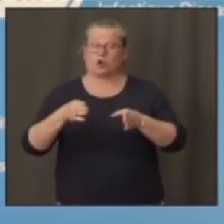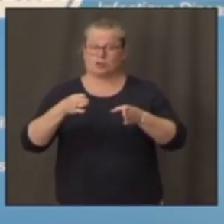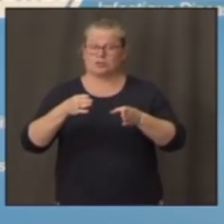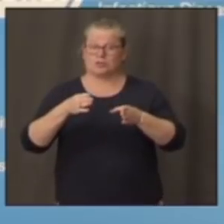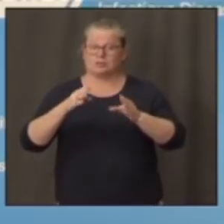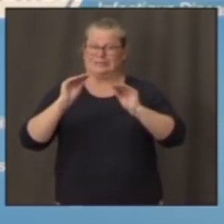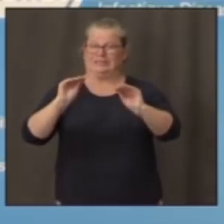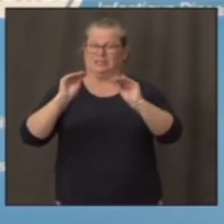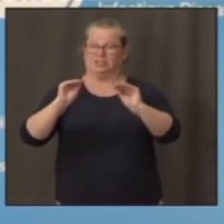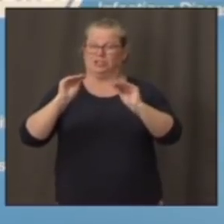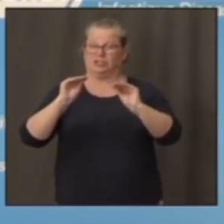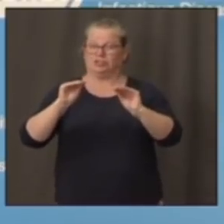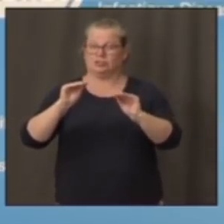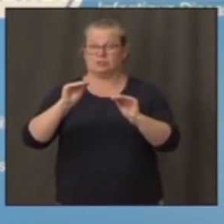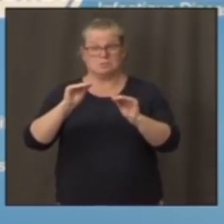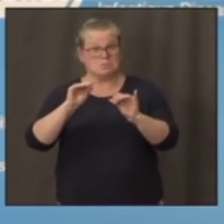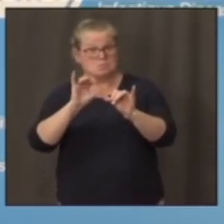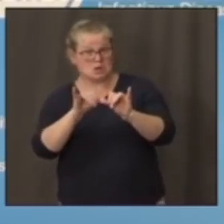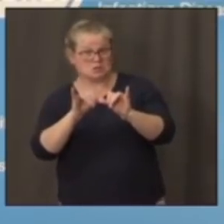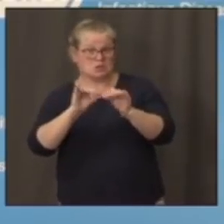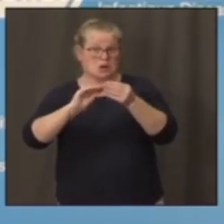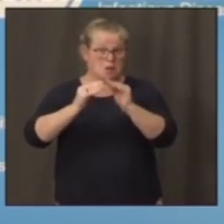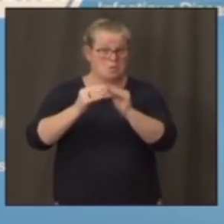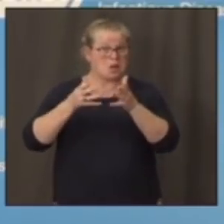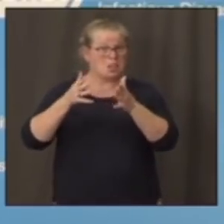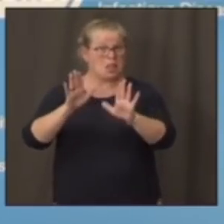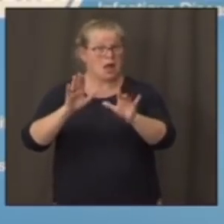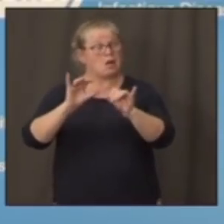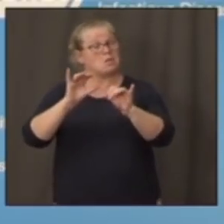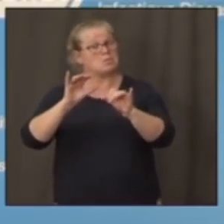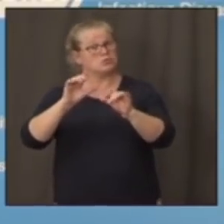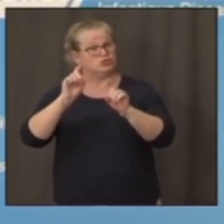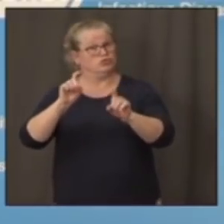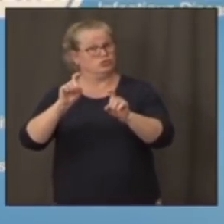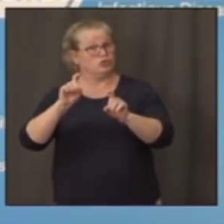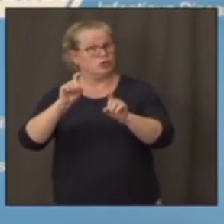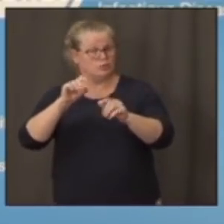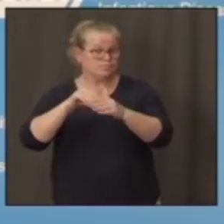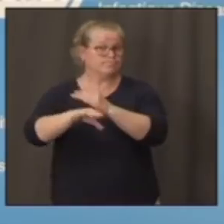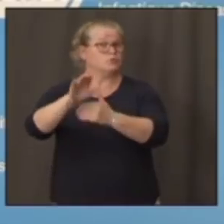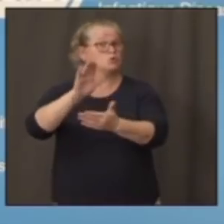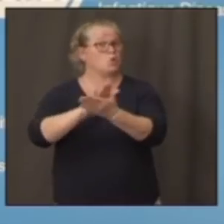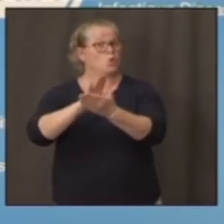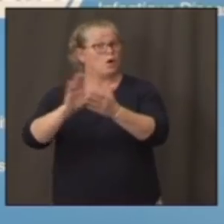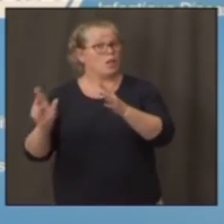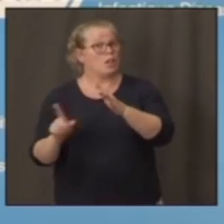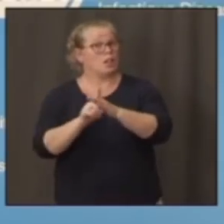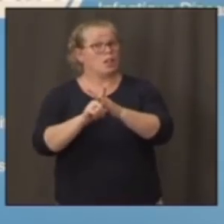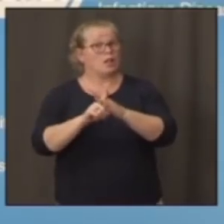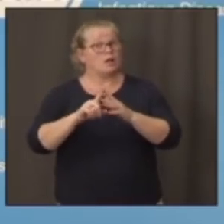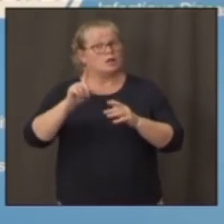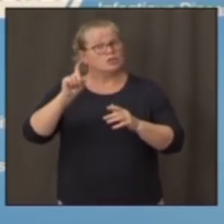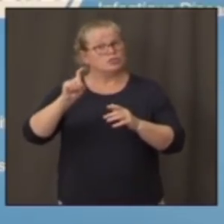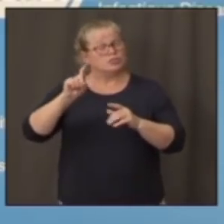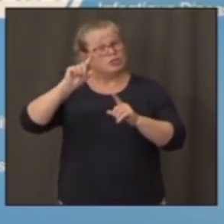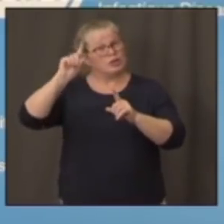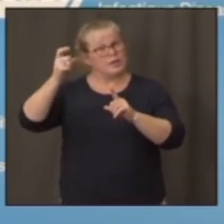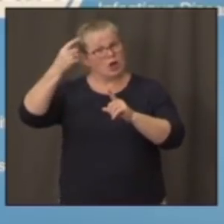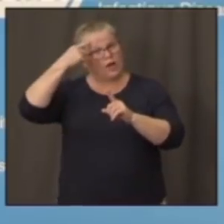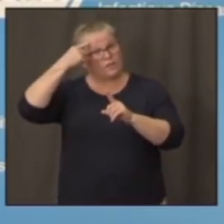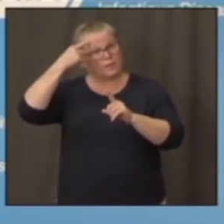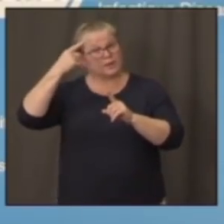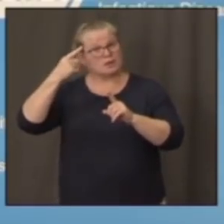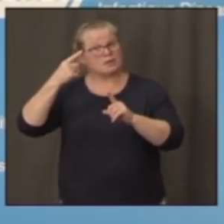should the state of Connecticut take local superintendents off the hook and basically mandate in-person instruction